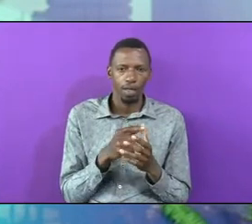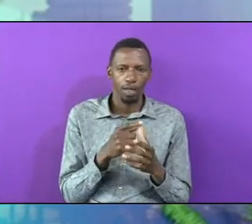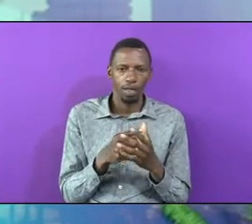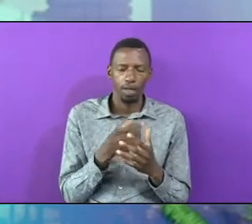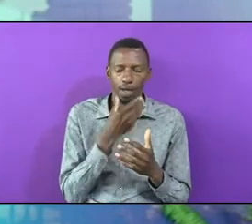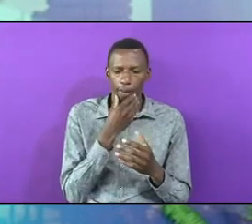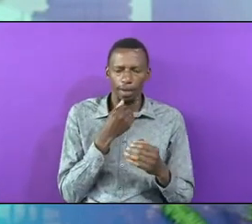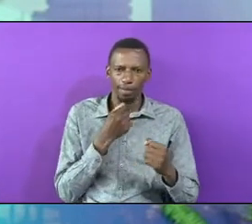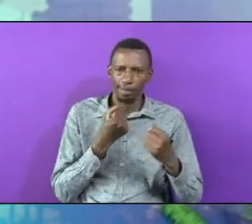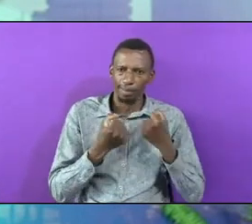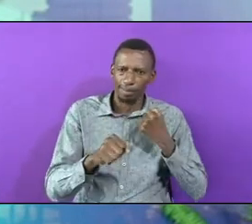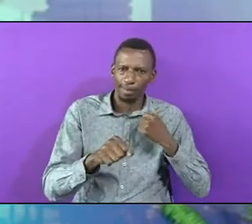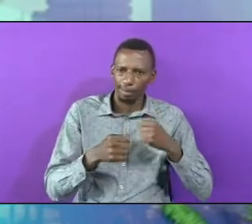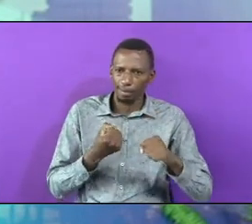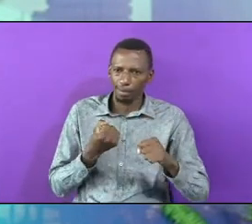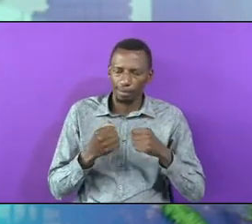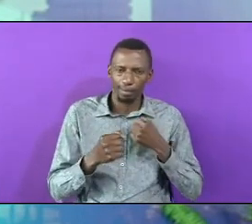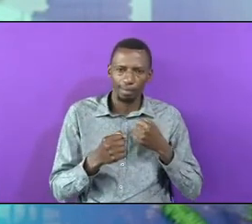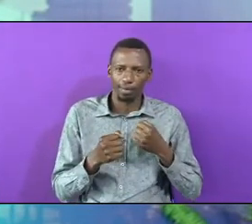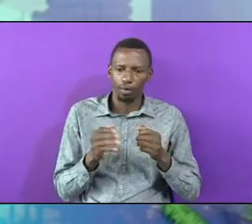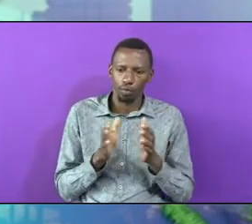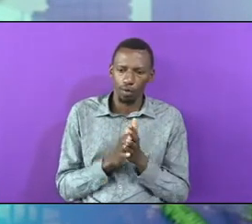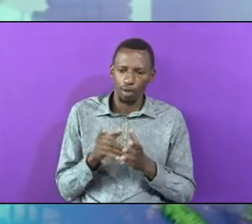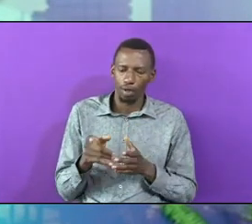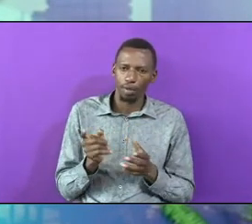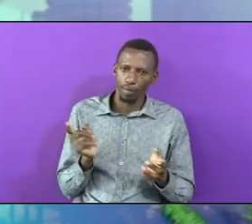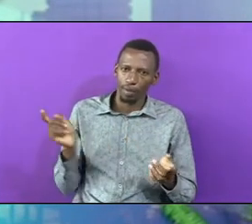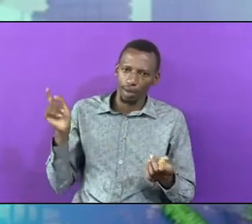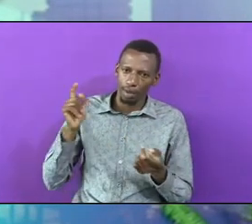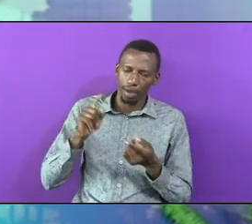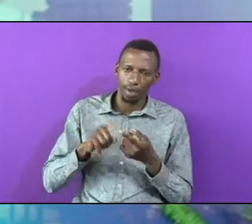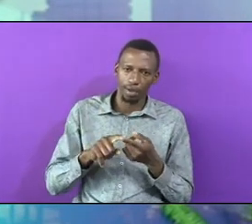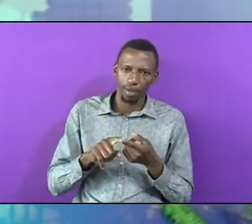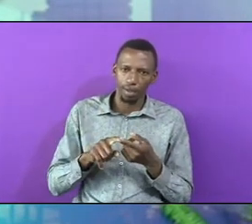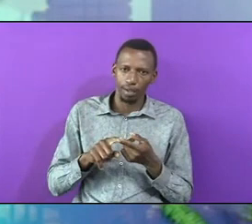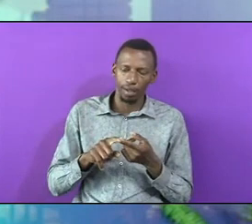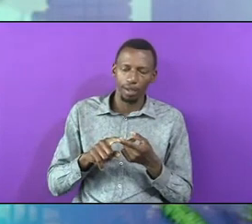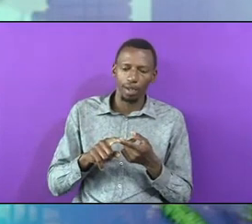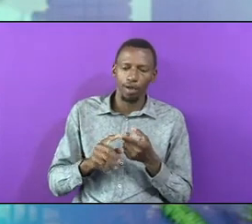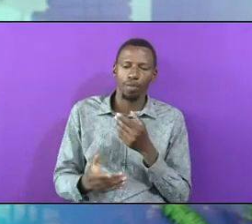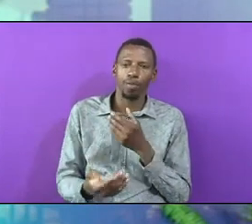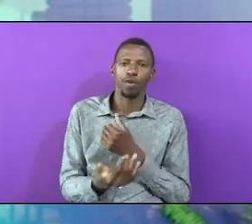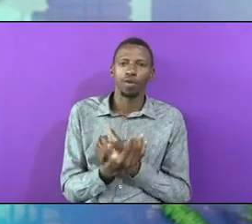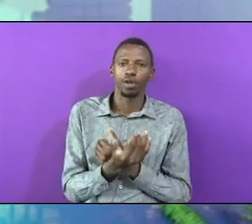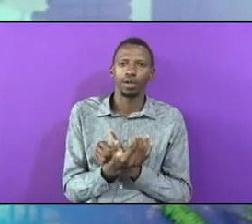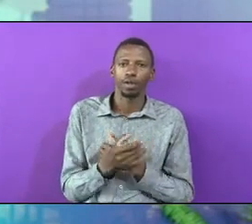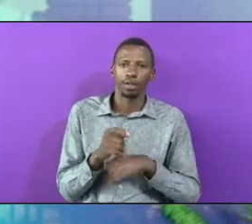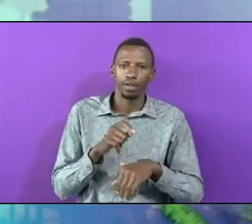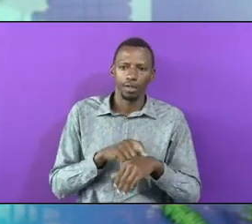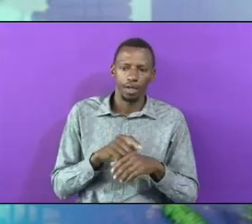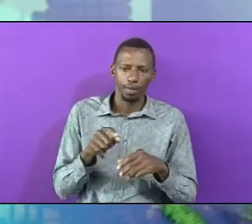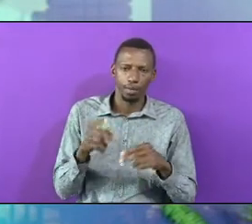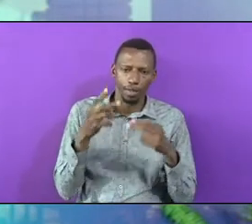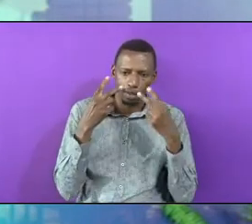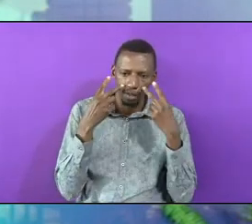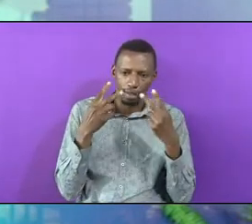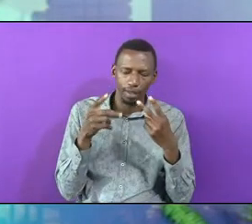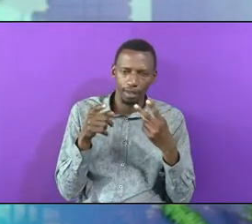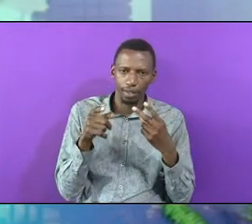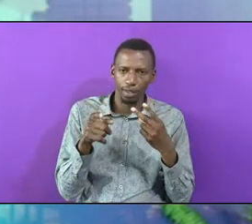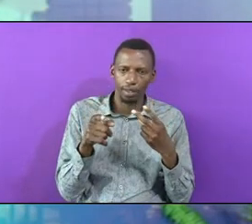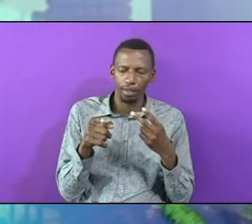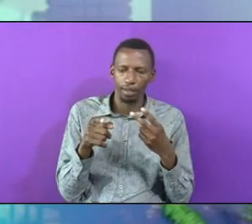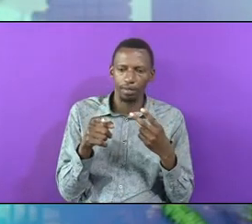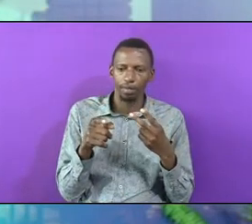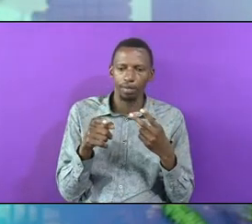With Him Until The Day Until The Breaking Of Day Now When He Saw That He Did Not